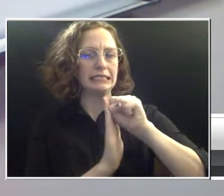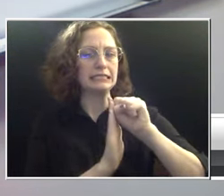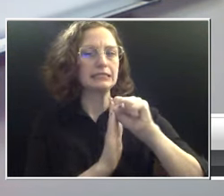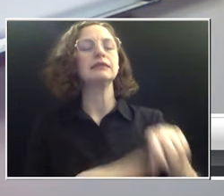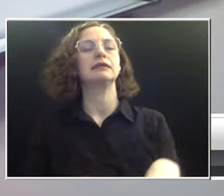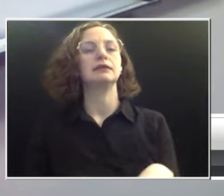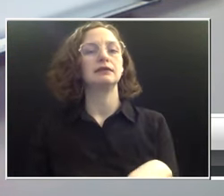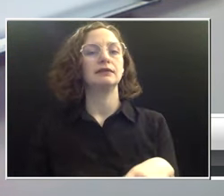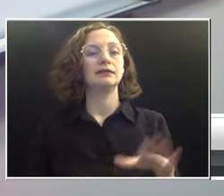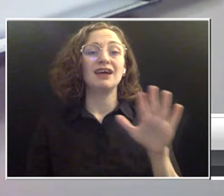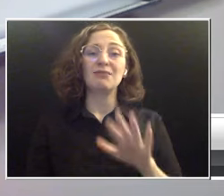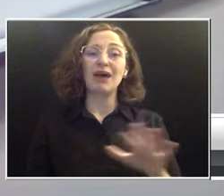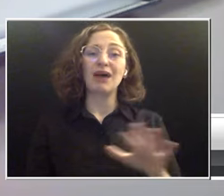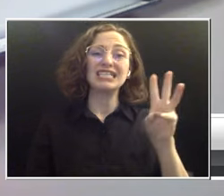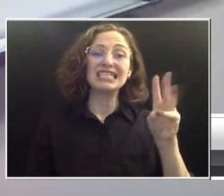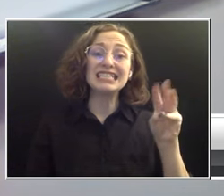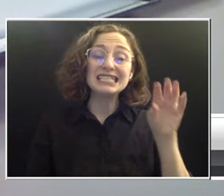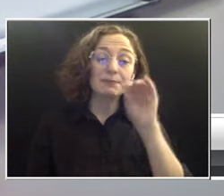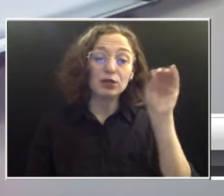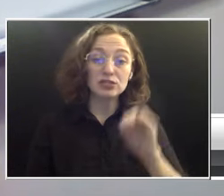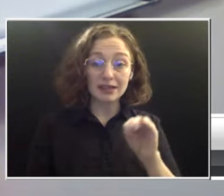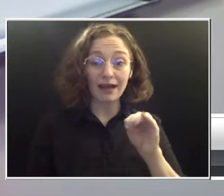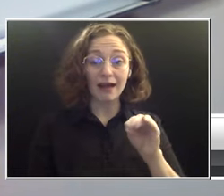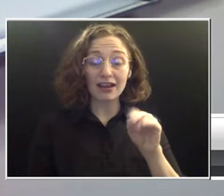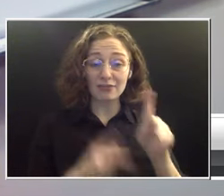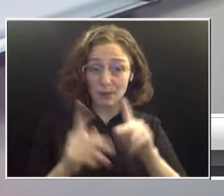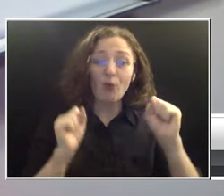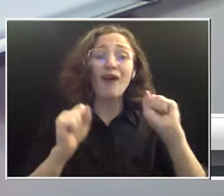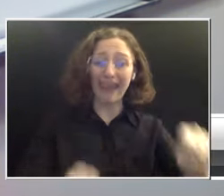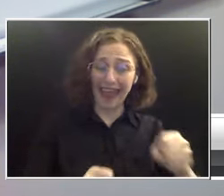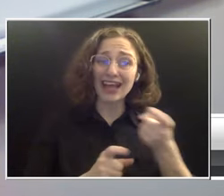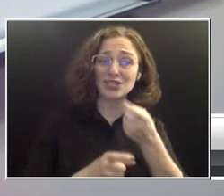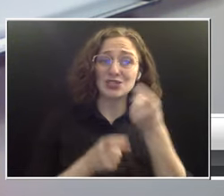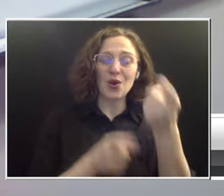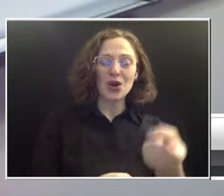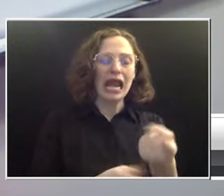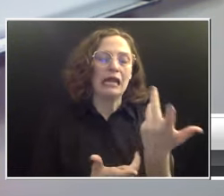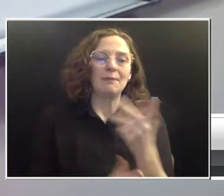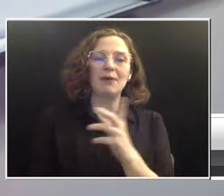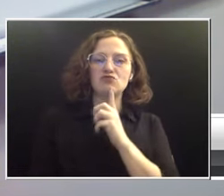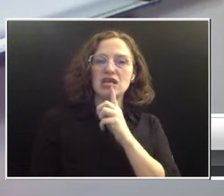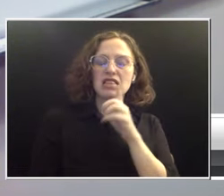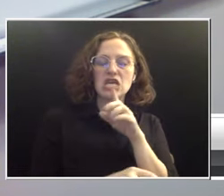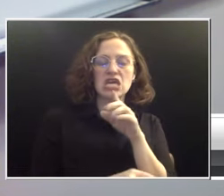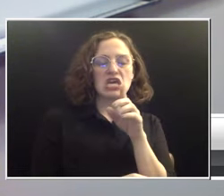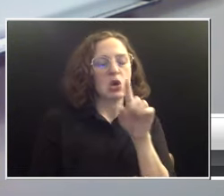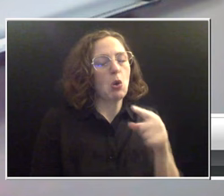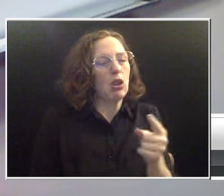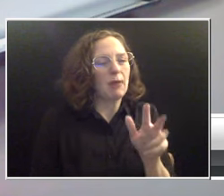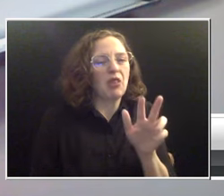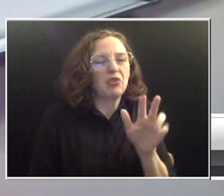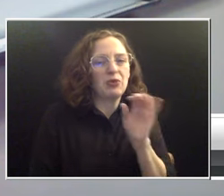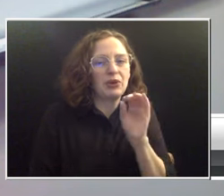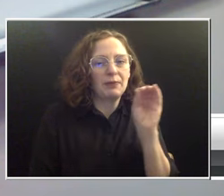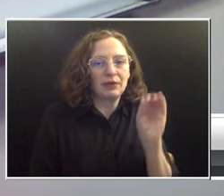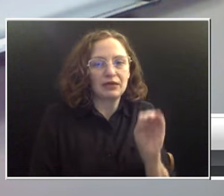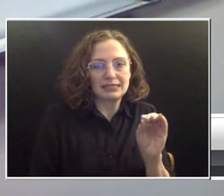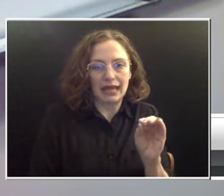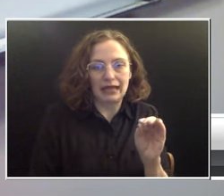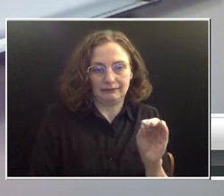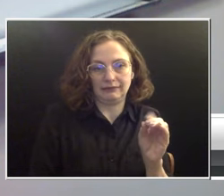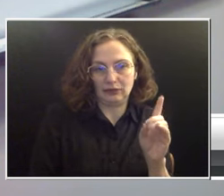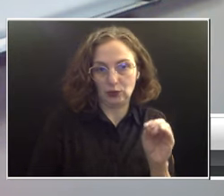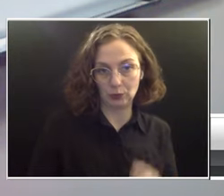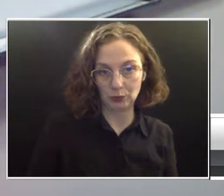donate and only three percent do. We're asking for, you know, just one more percent. We're asking people to come in, donate